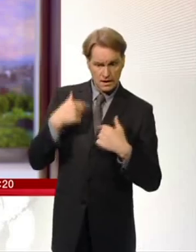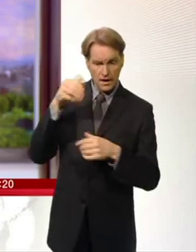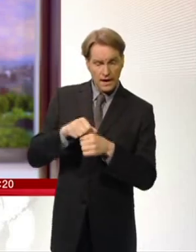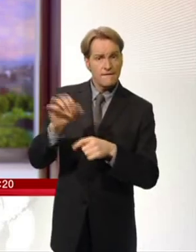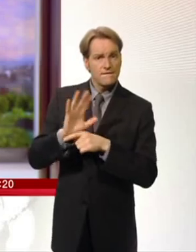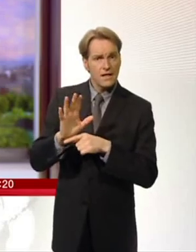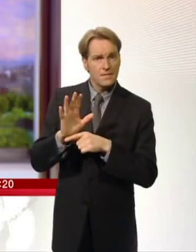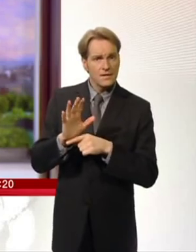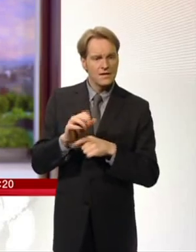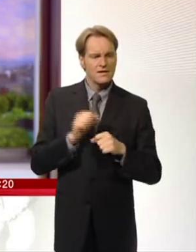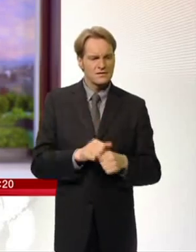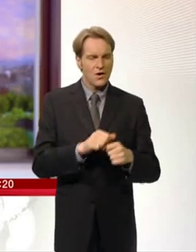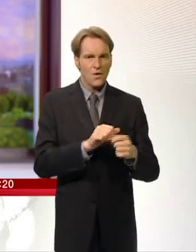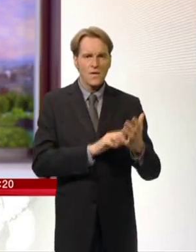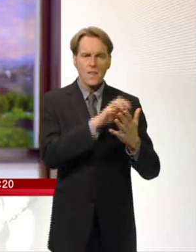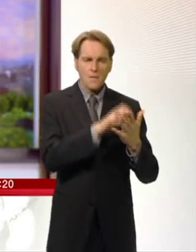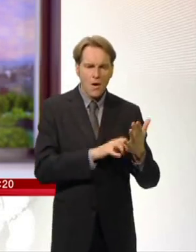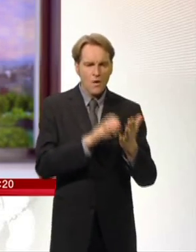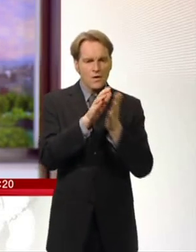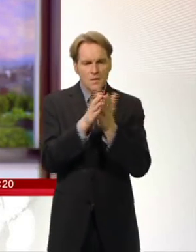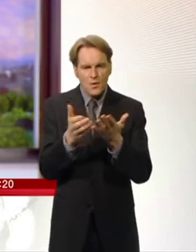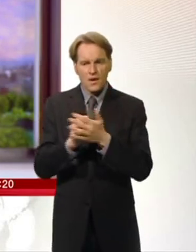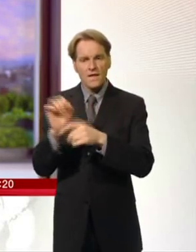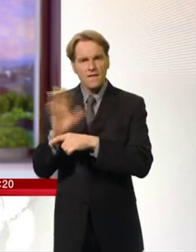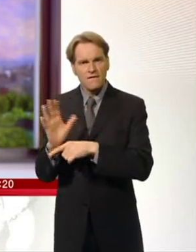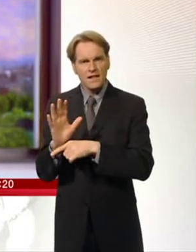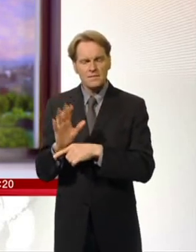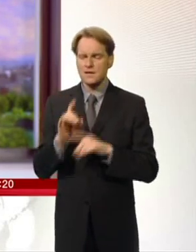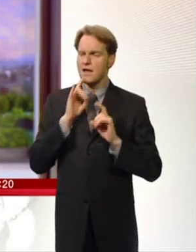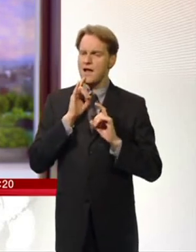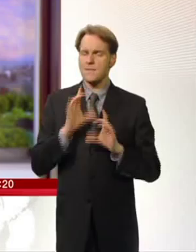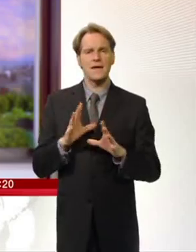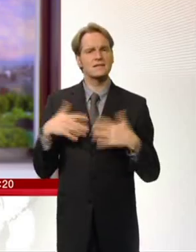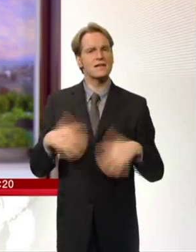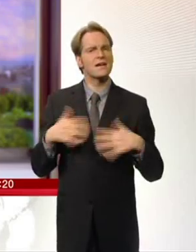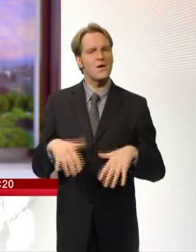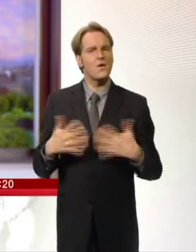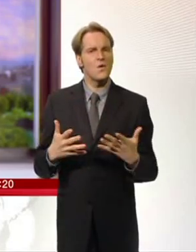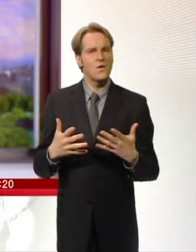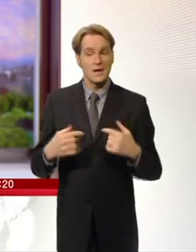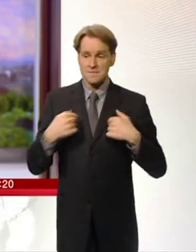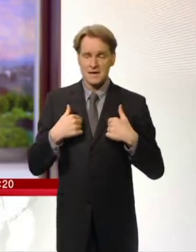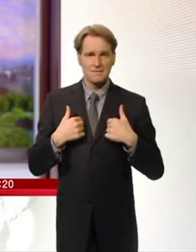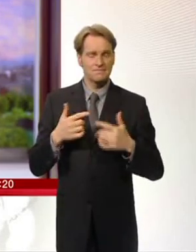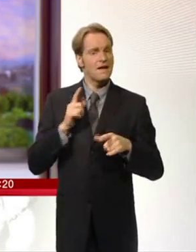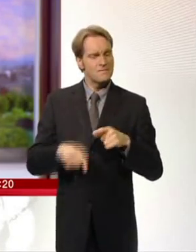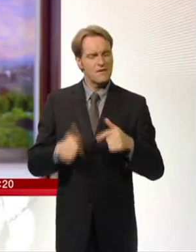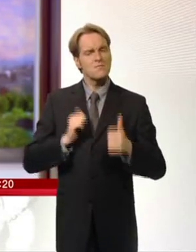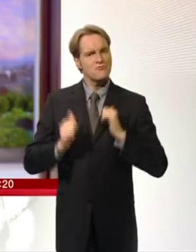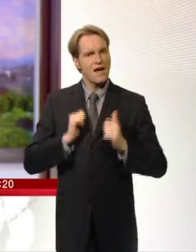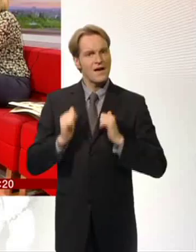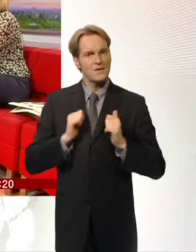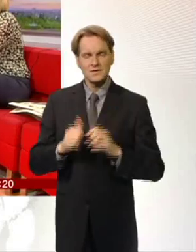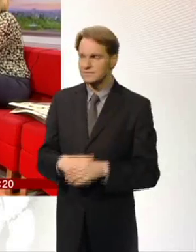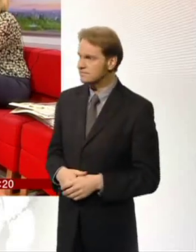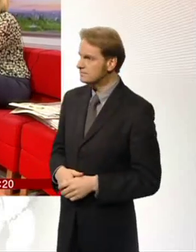Lisa's done with the book and everything that this film's going to do is amazing and that is her legacy and I'm just obviously so proud of her for that. And what